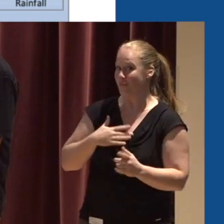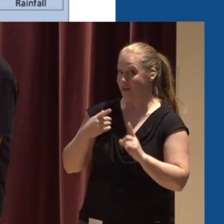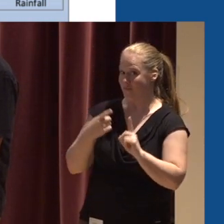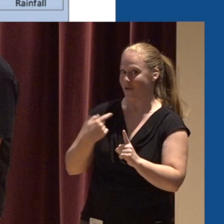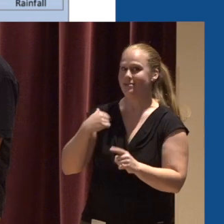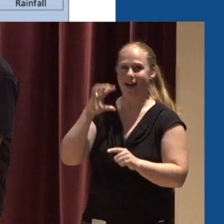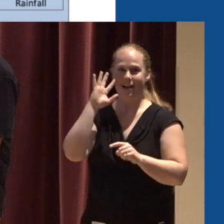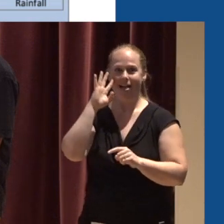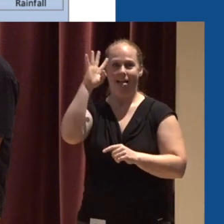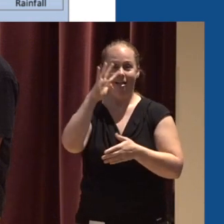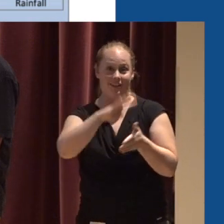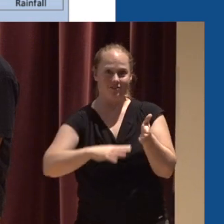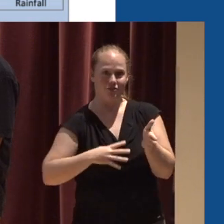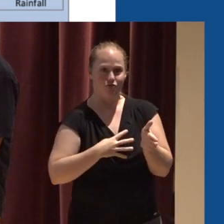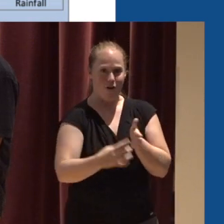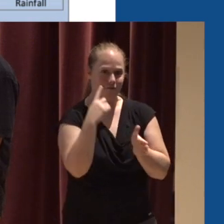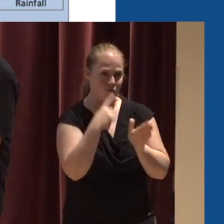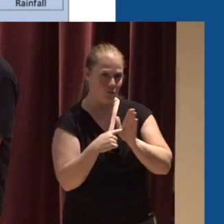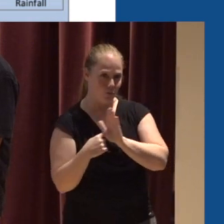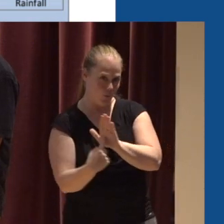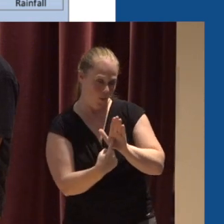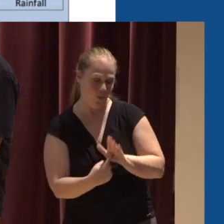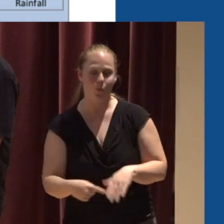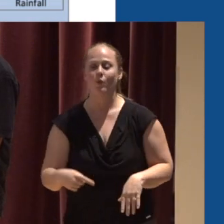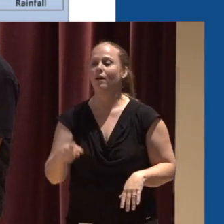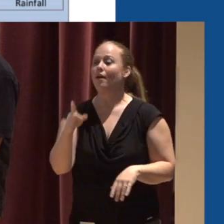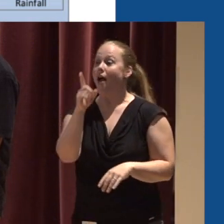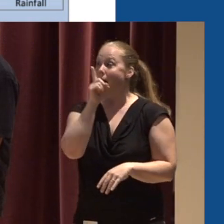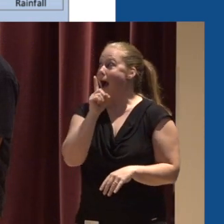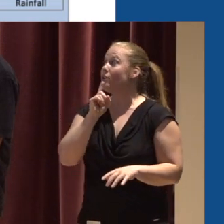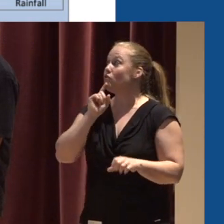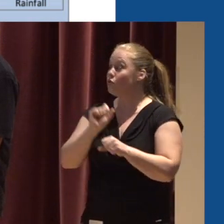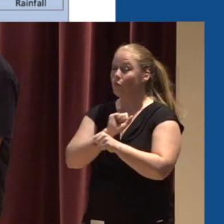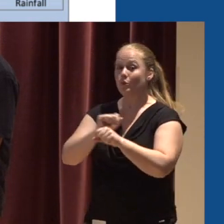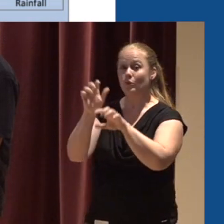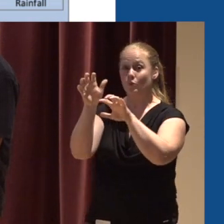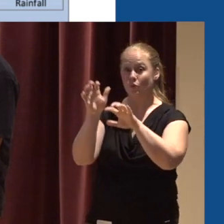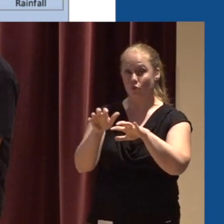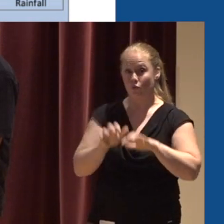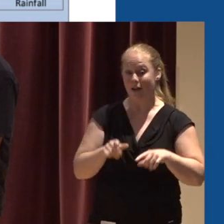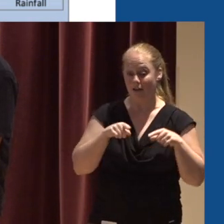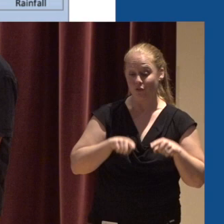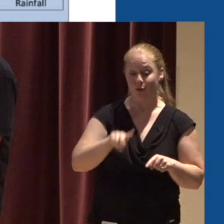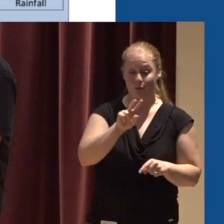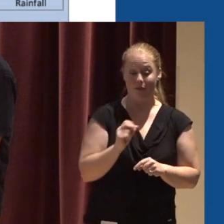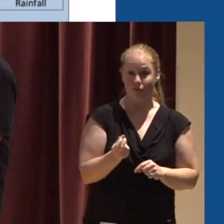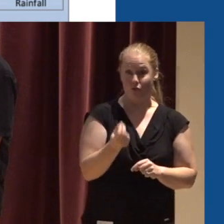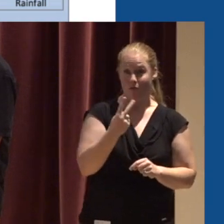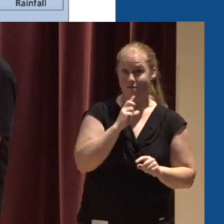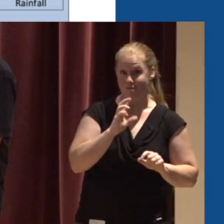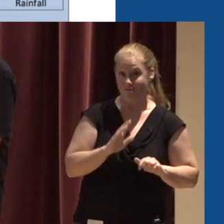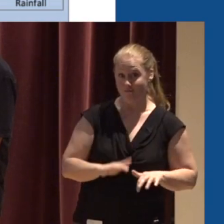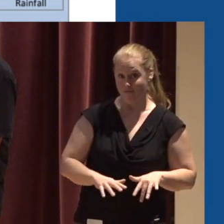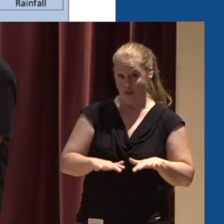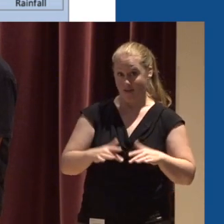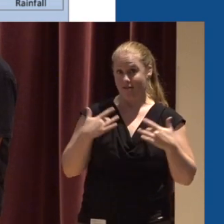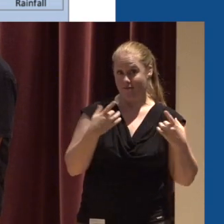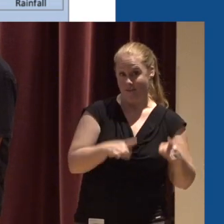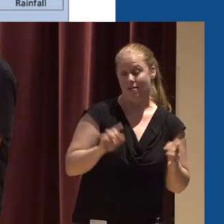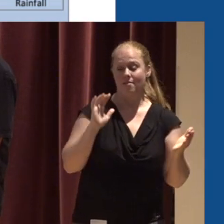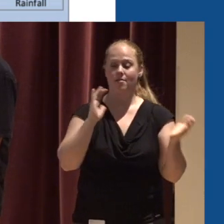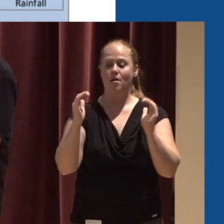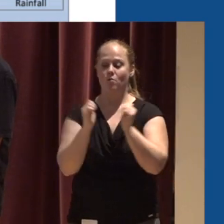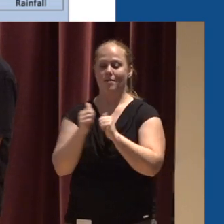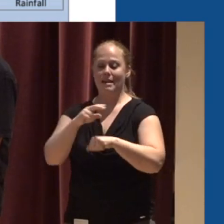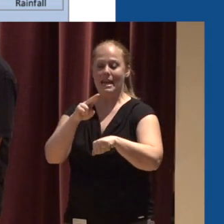chart together here And what this shows is the actual rain that fell during the 2012 flood event versus what